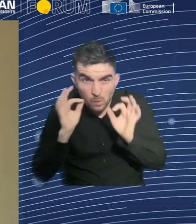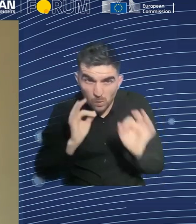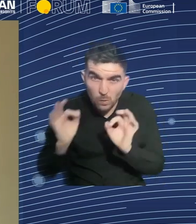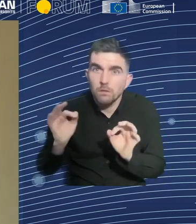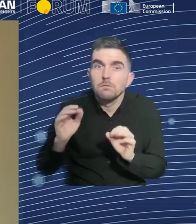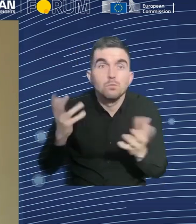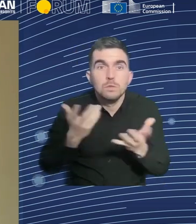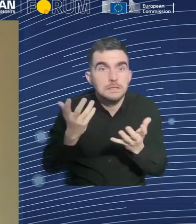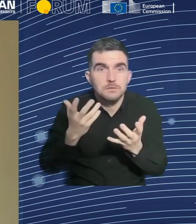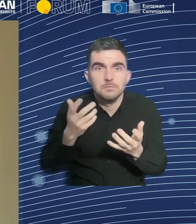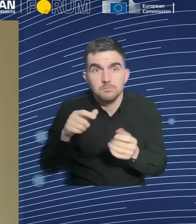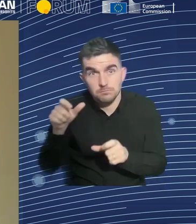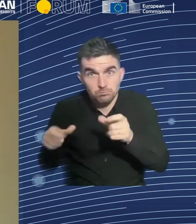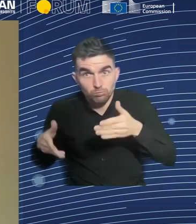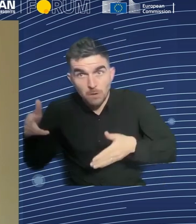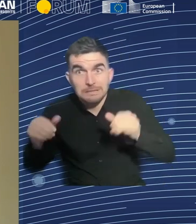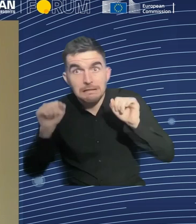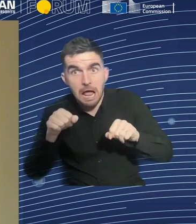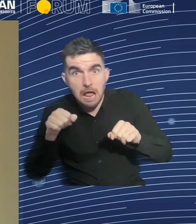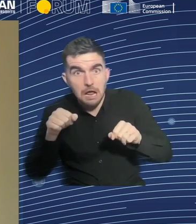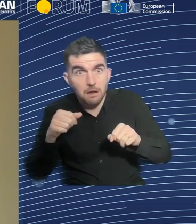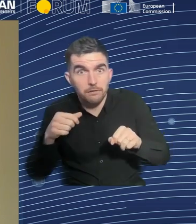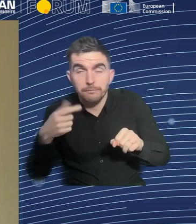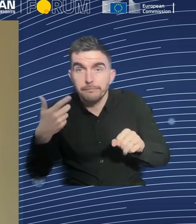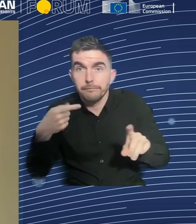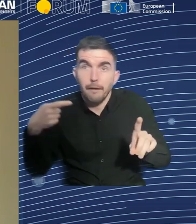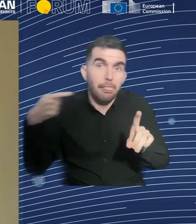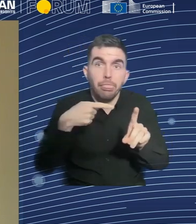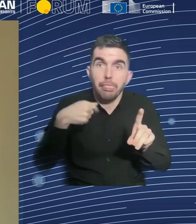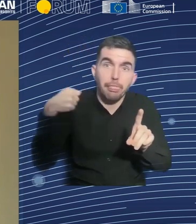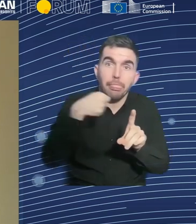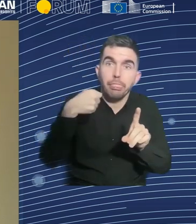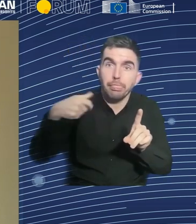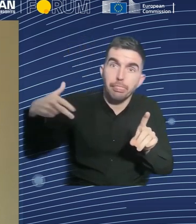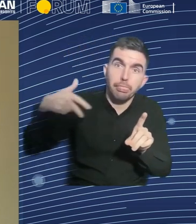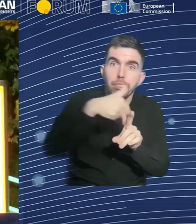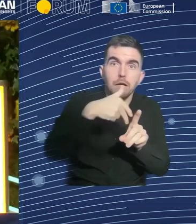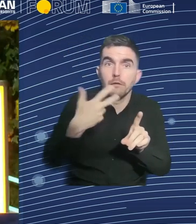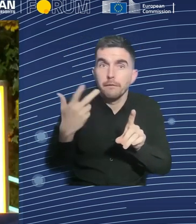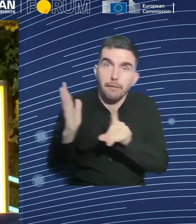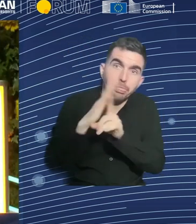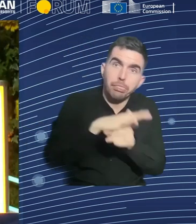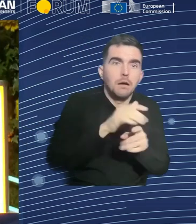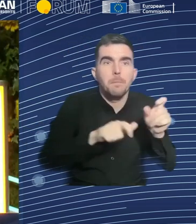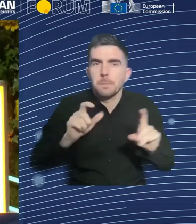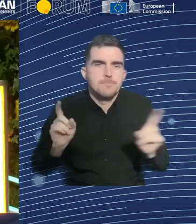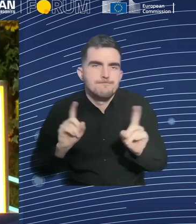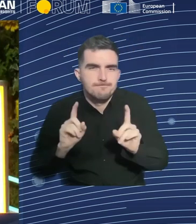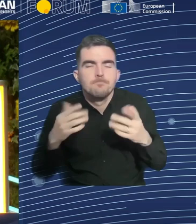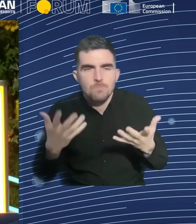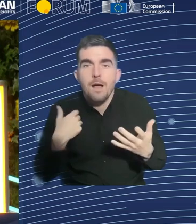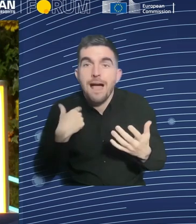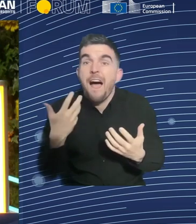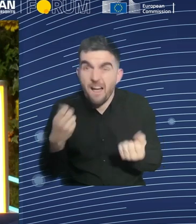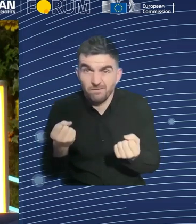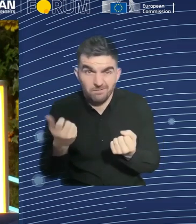practice. But that's different from having a guarantee. Thank you so much. Miss River, I want to ask you a